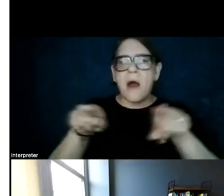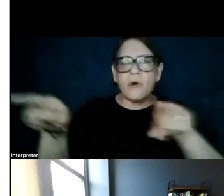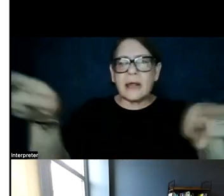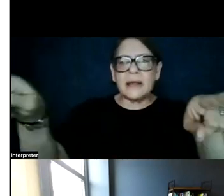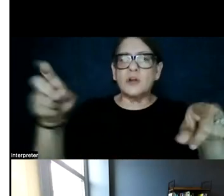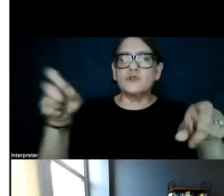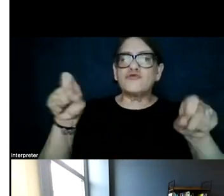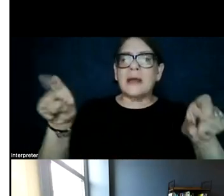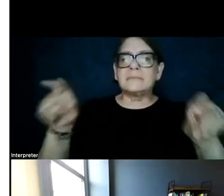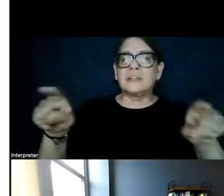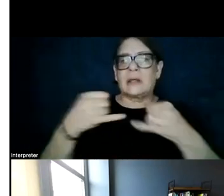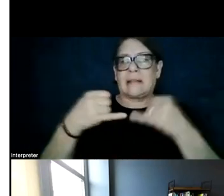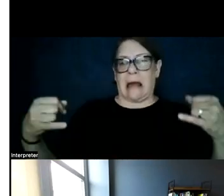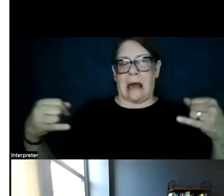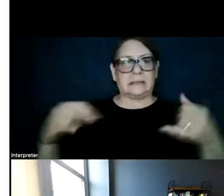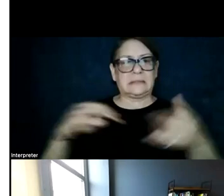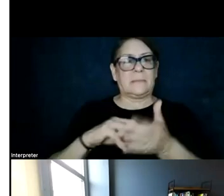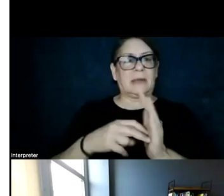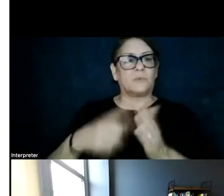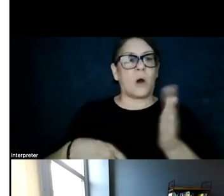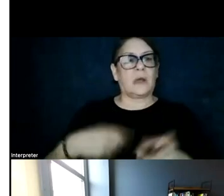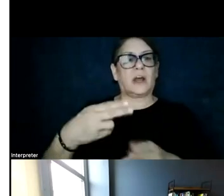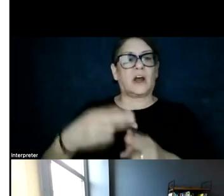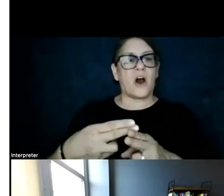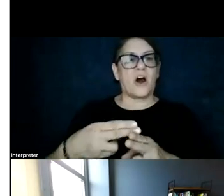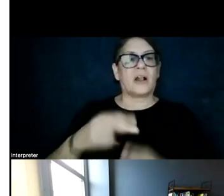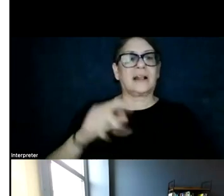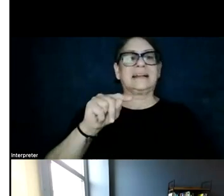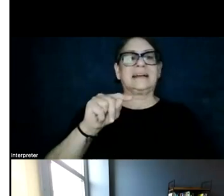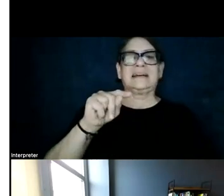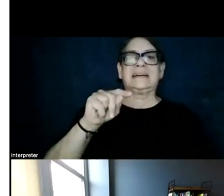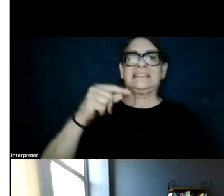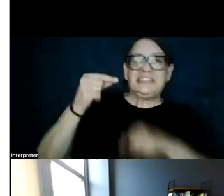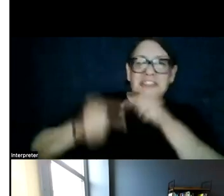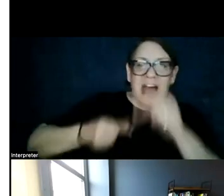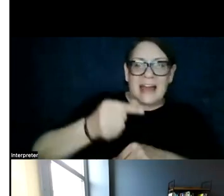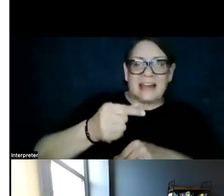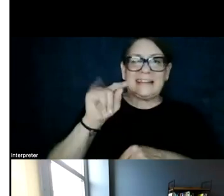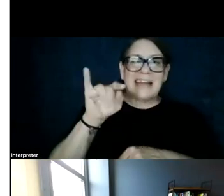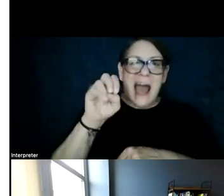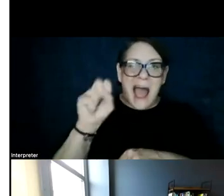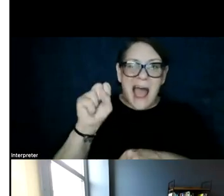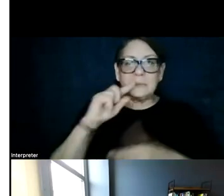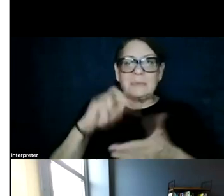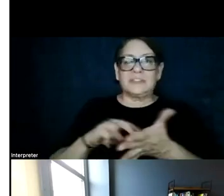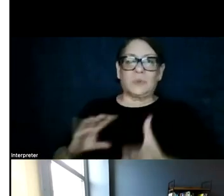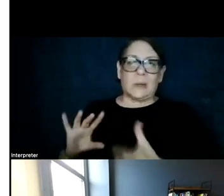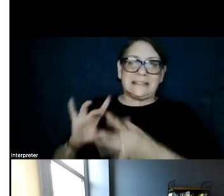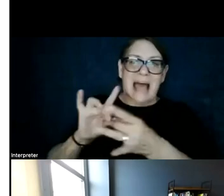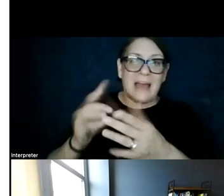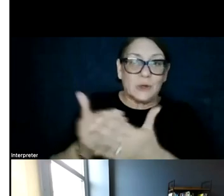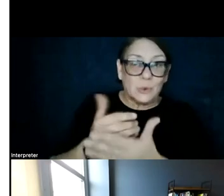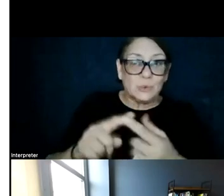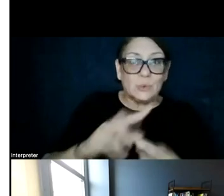what we call gen ties, basically tying the generation to the nearest, to the existing grid, or long